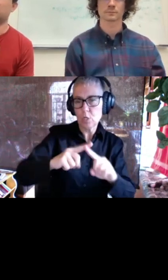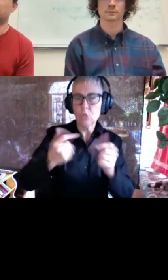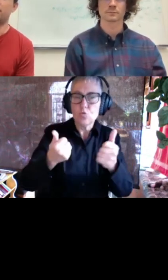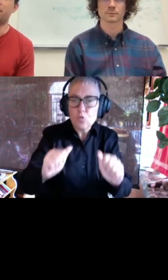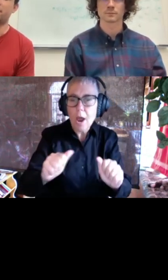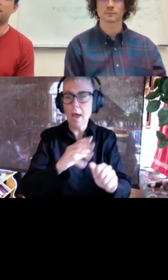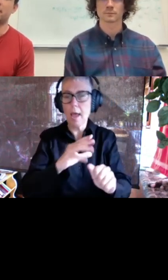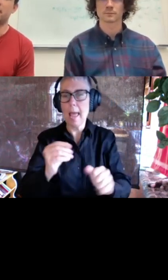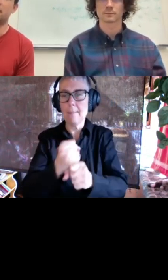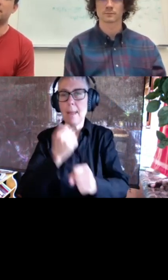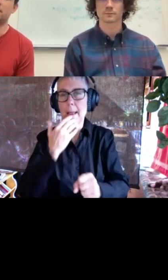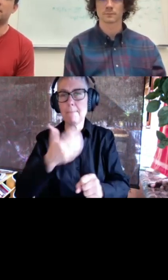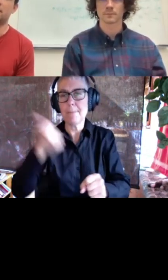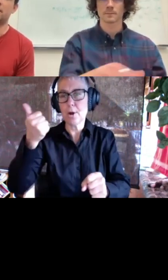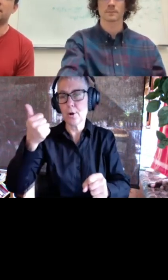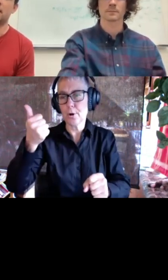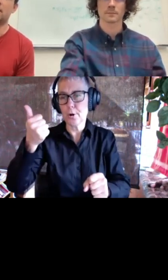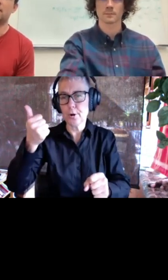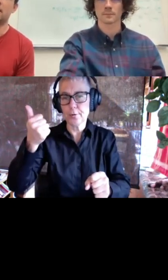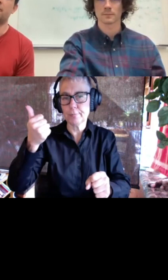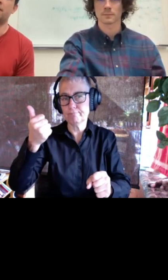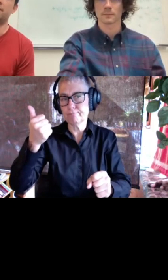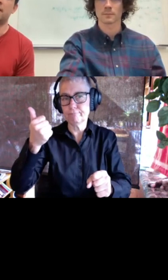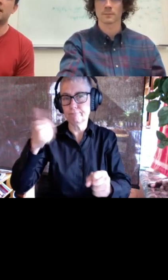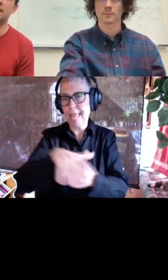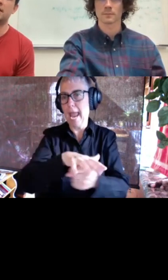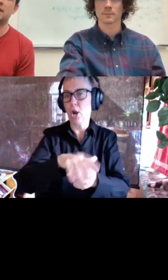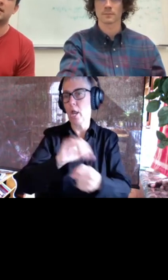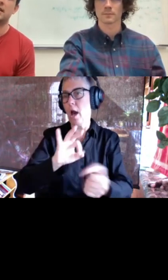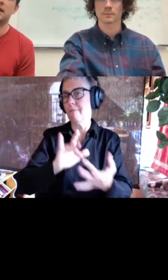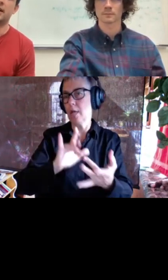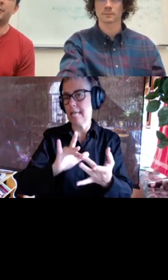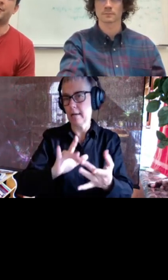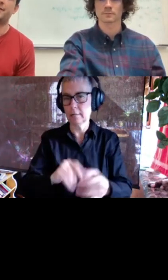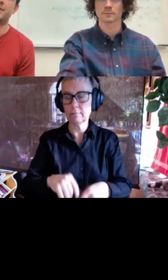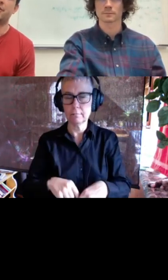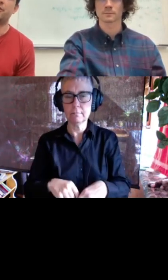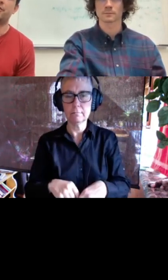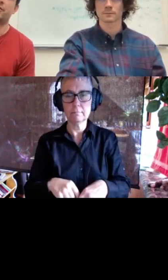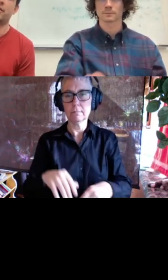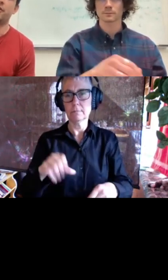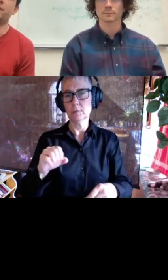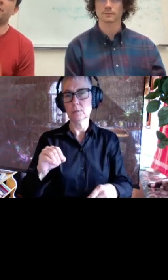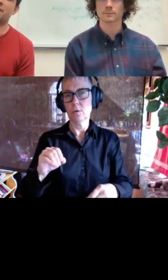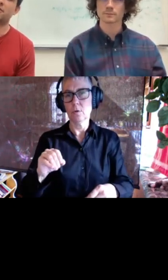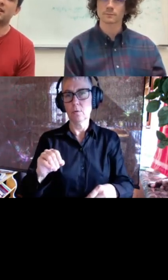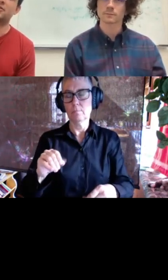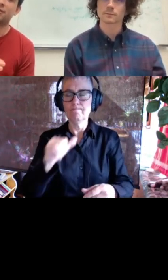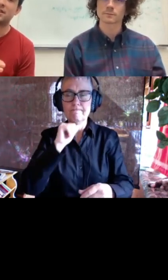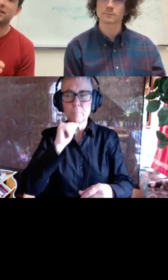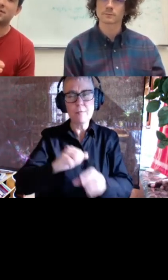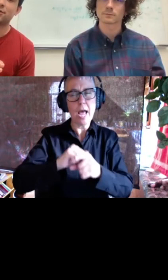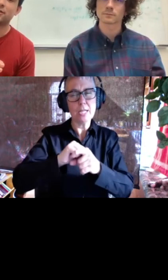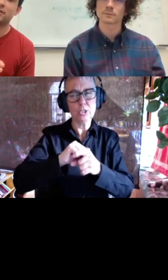a better uh area of contact so although yeah we haven't tried